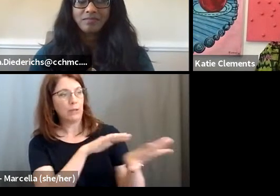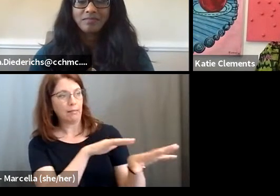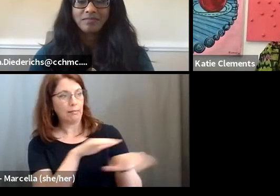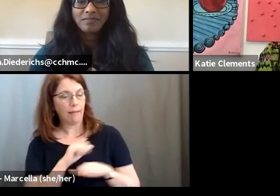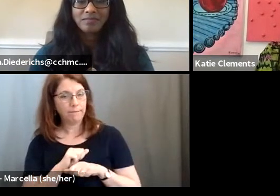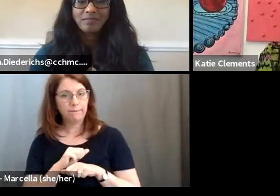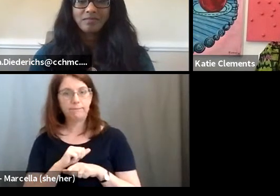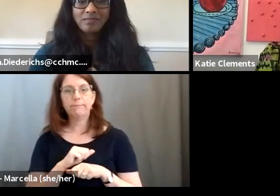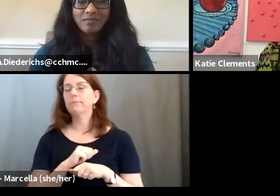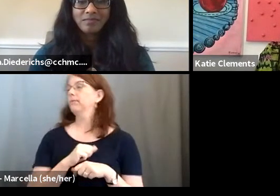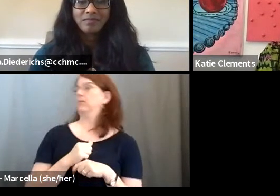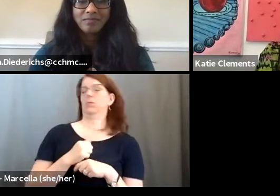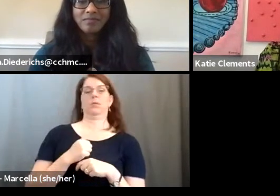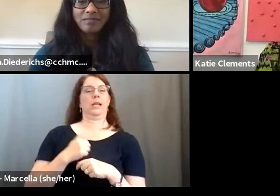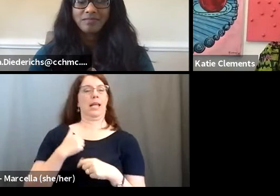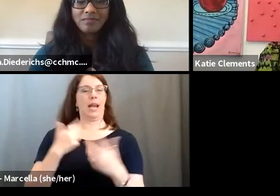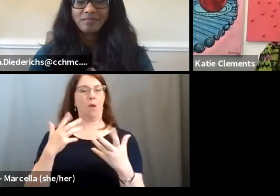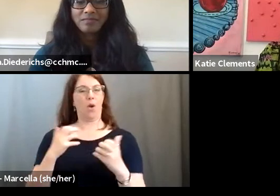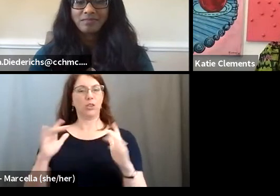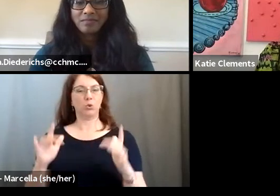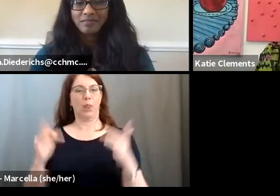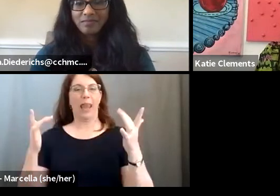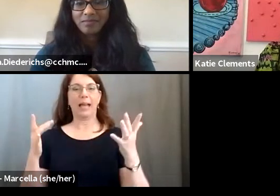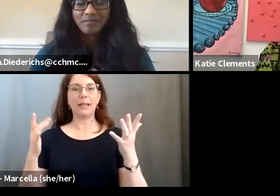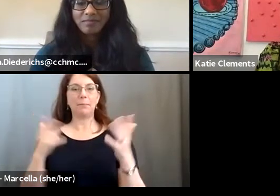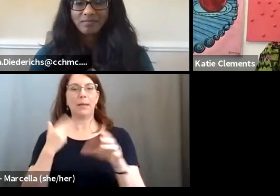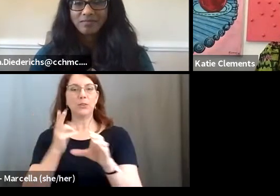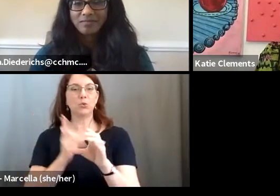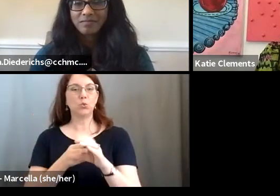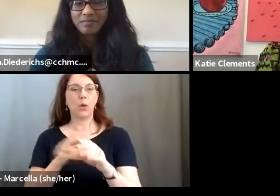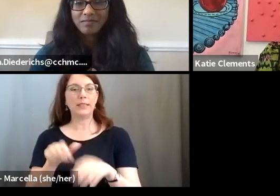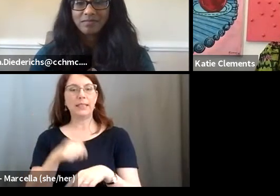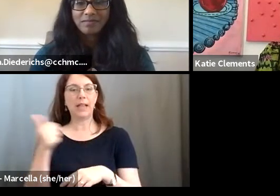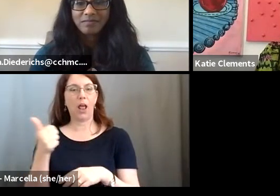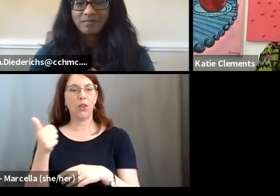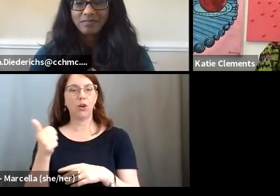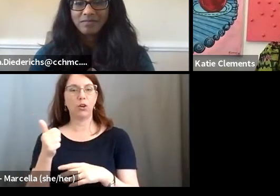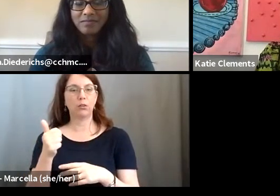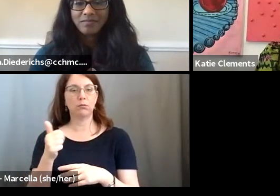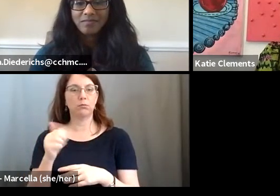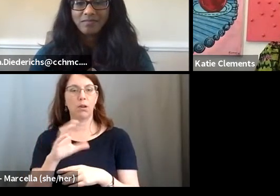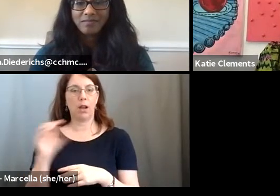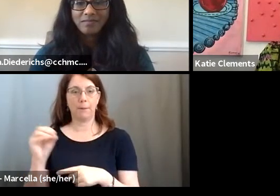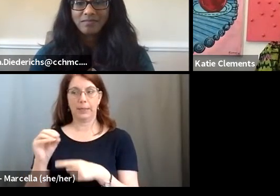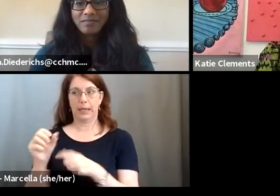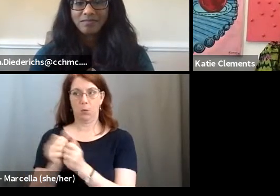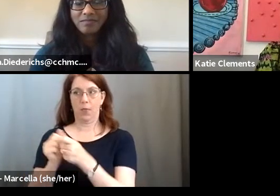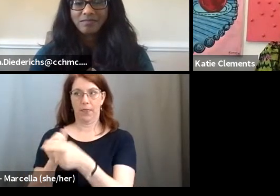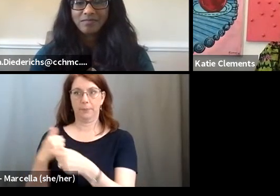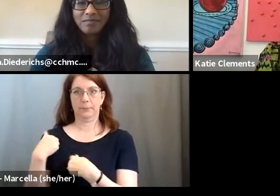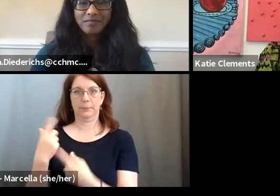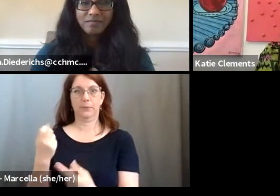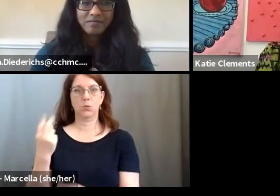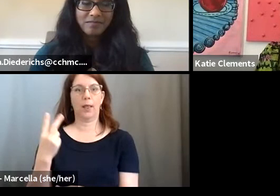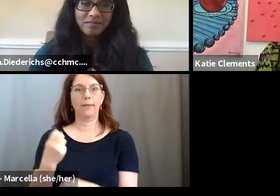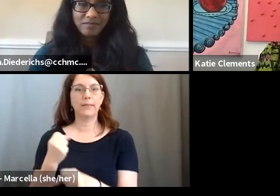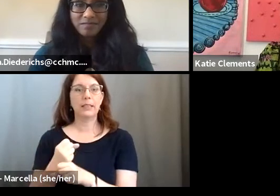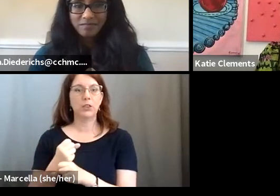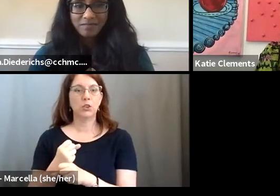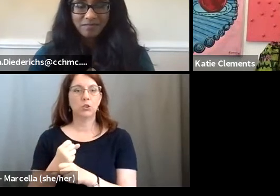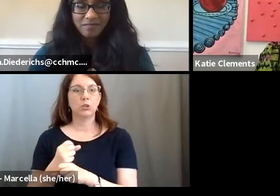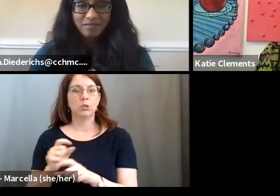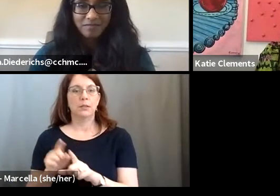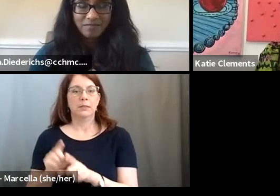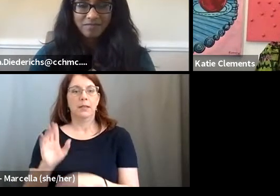then I wanted to lighten up and joined another firm, Ingrid Design. I've been there for now for 12 years as their